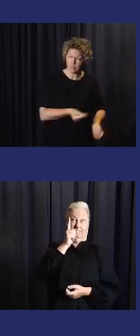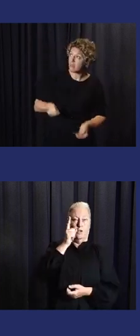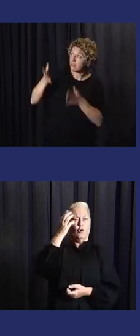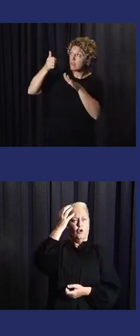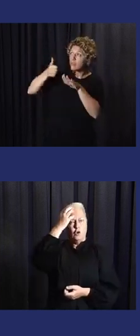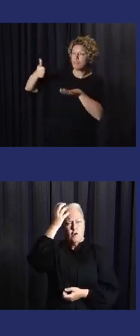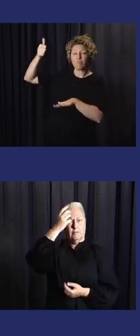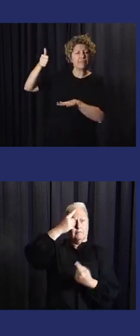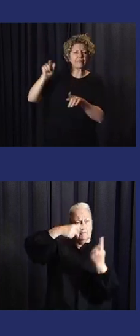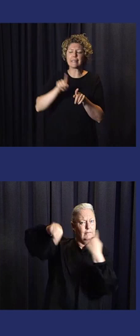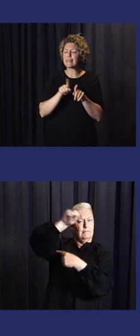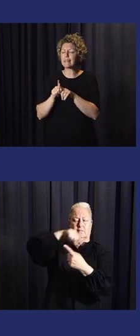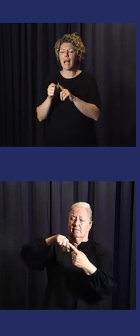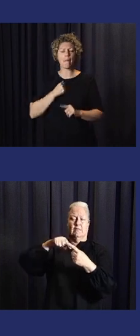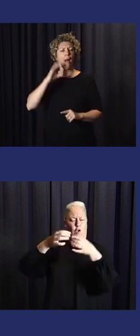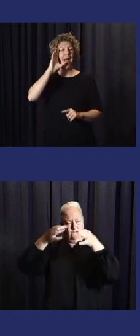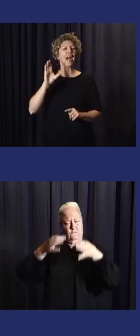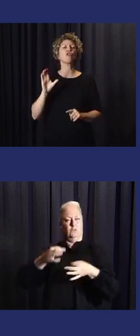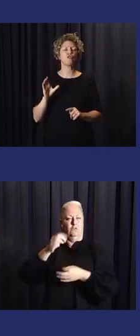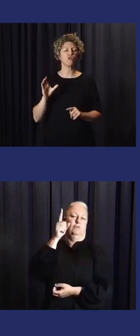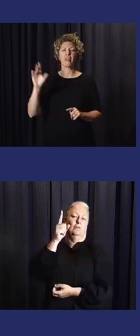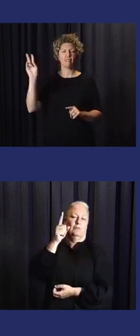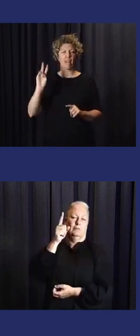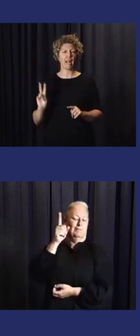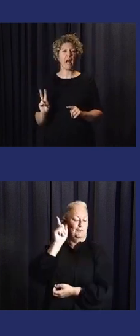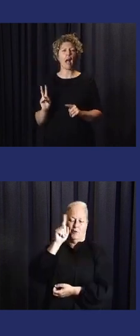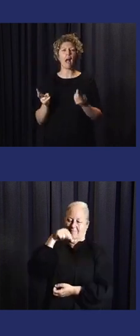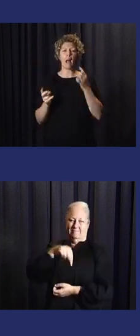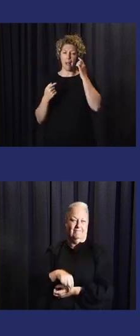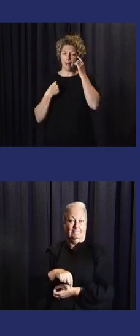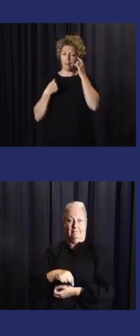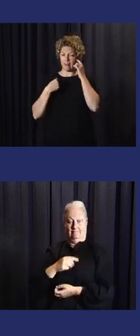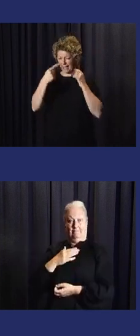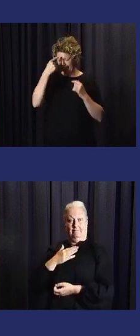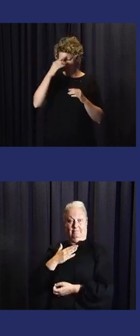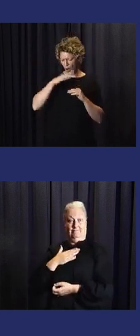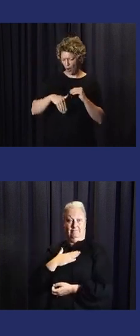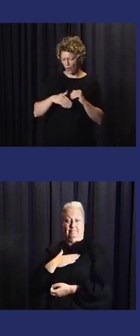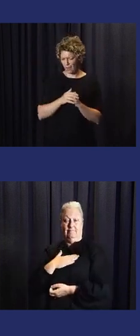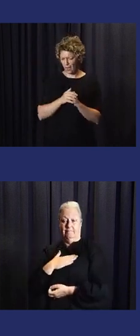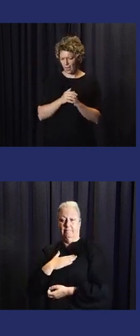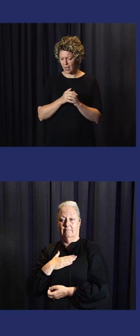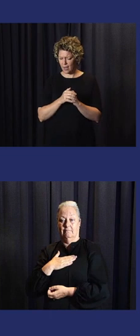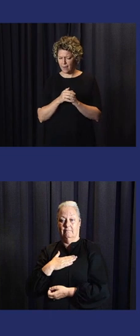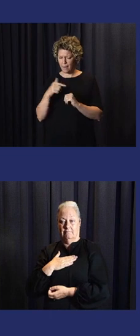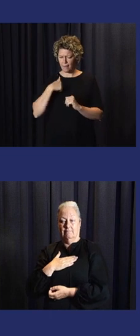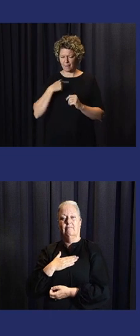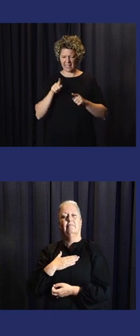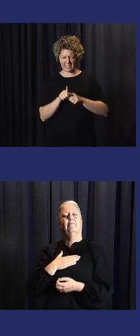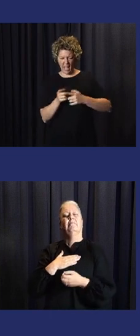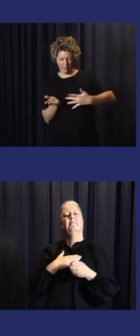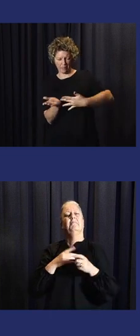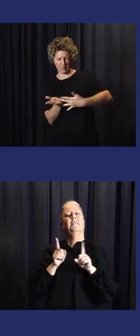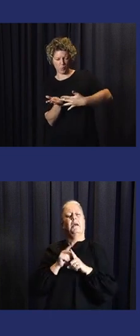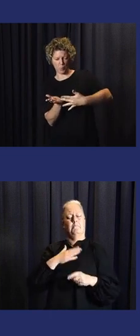the button-up linkage, for example. Now in our country, we